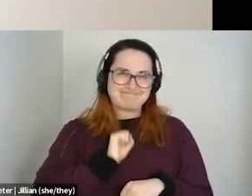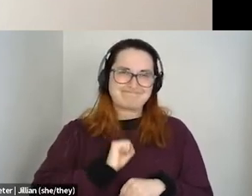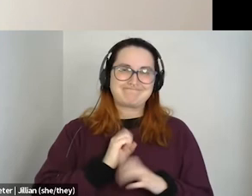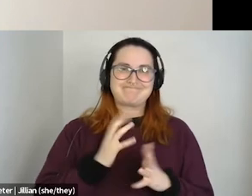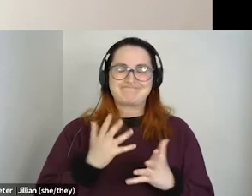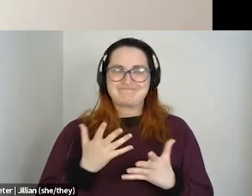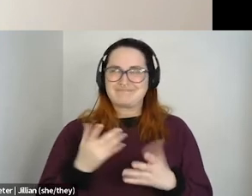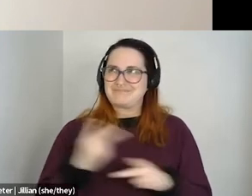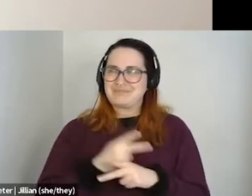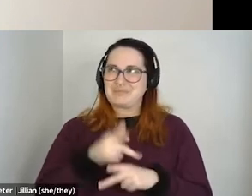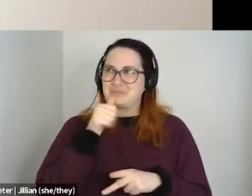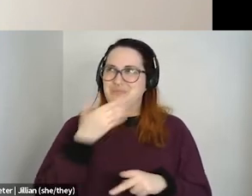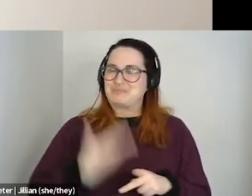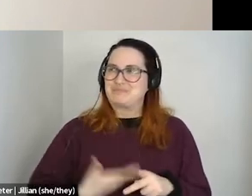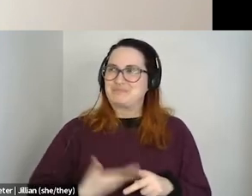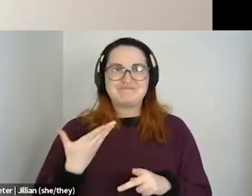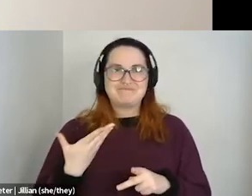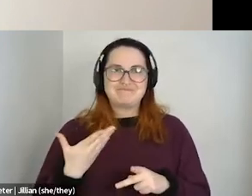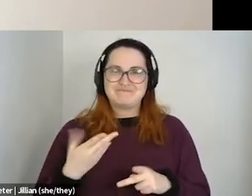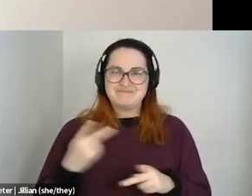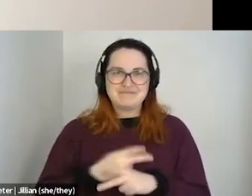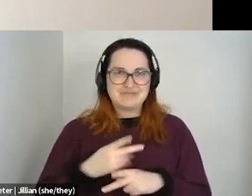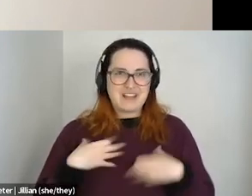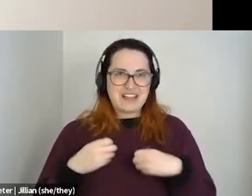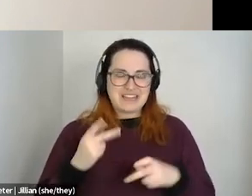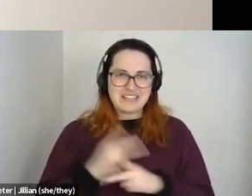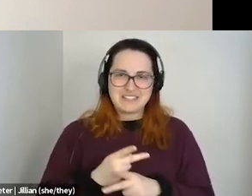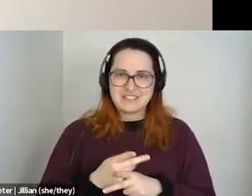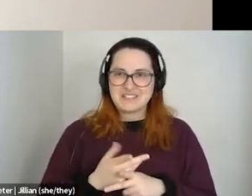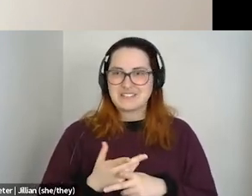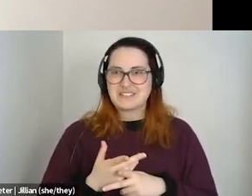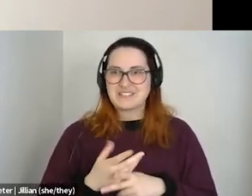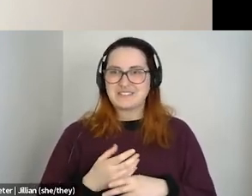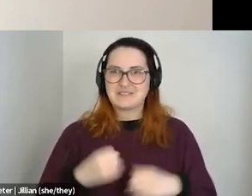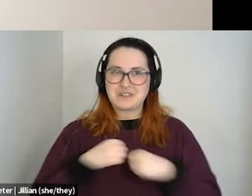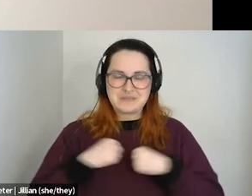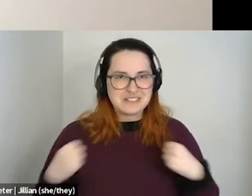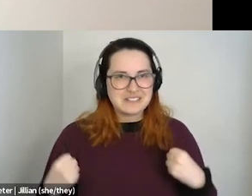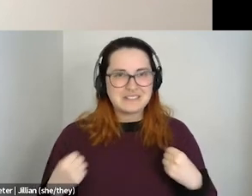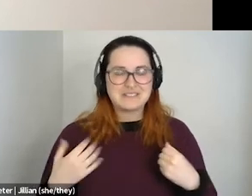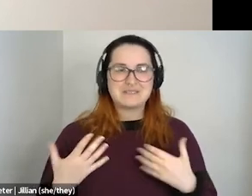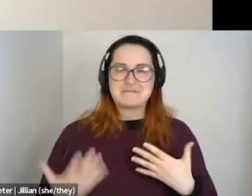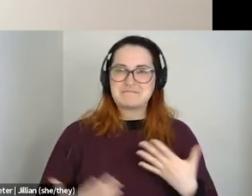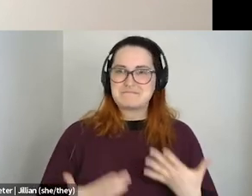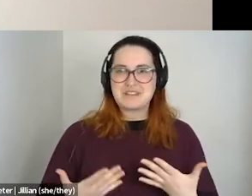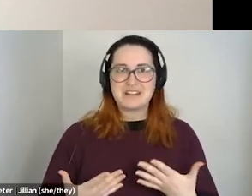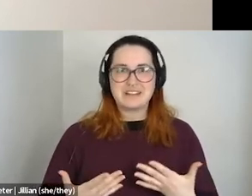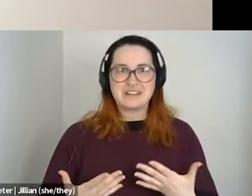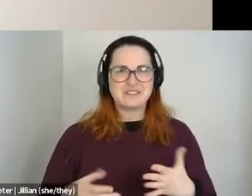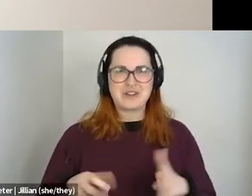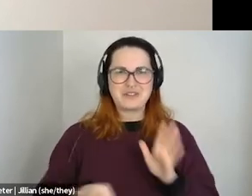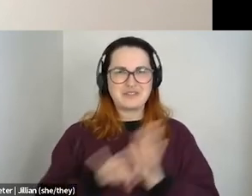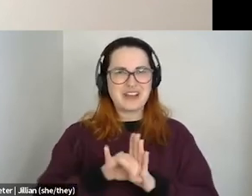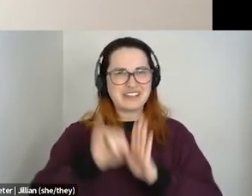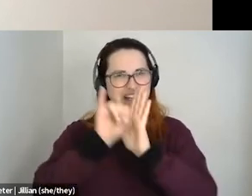access appropriate healthcare as you're coming out and all of those things and, um, cycling through identities, terms